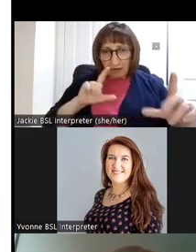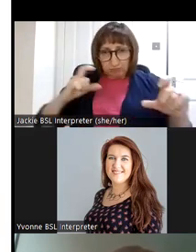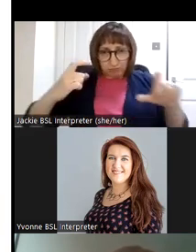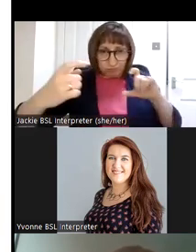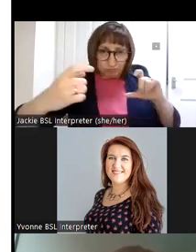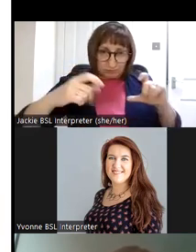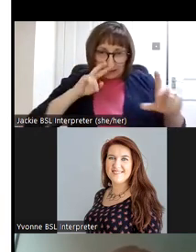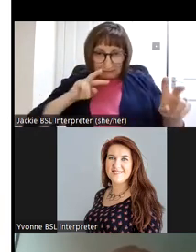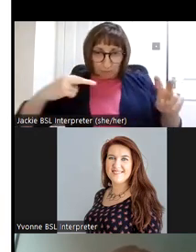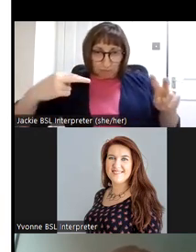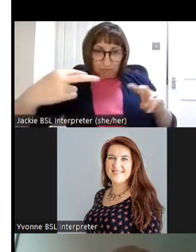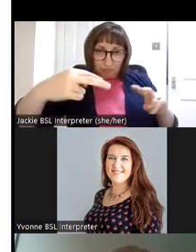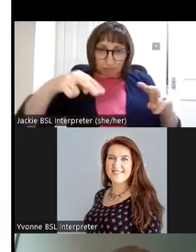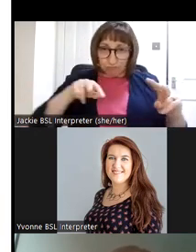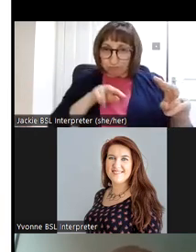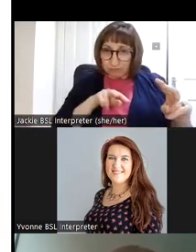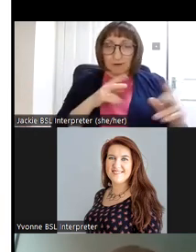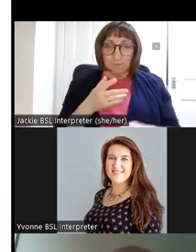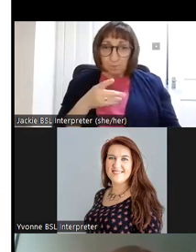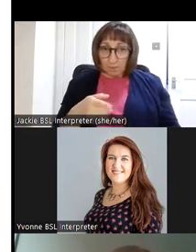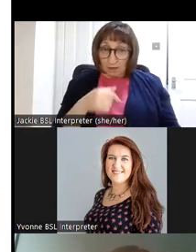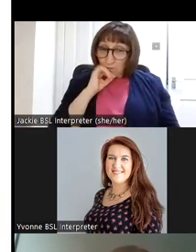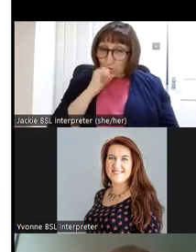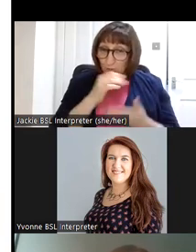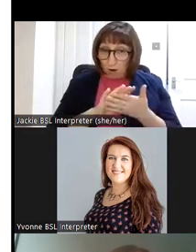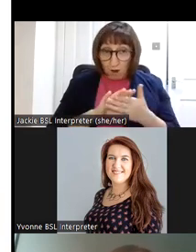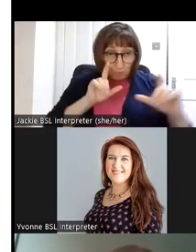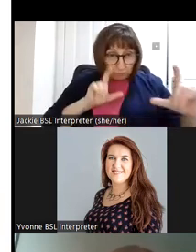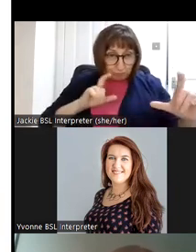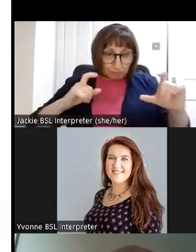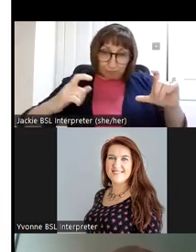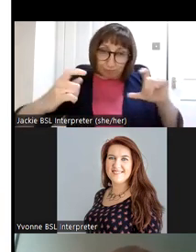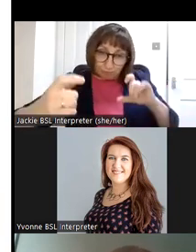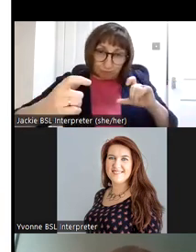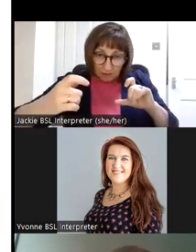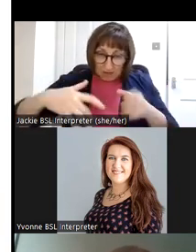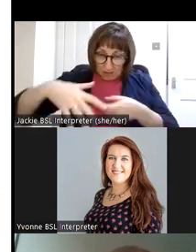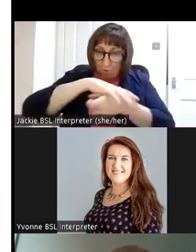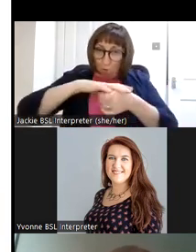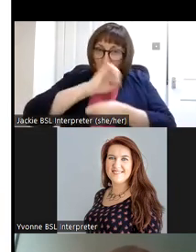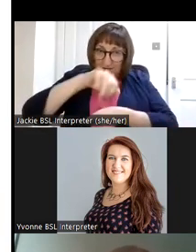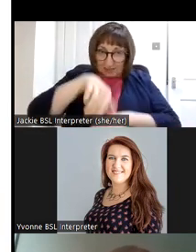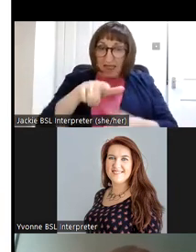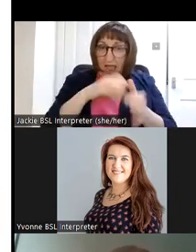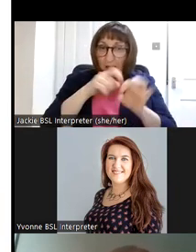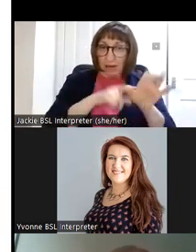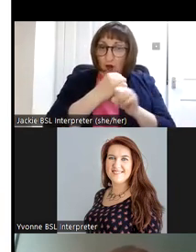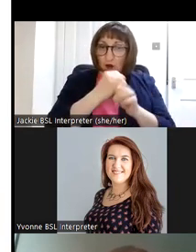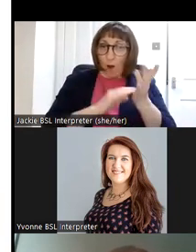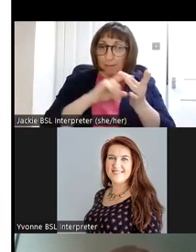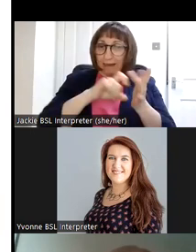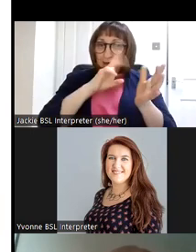was used um in recording the works uh at this site in abby gormick and